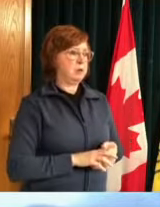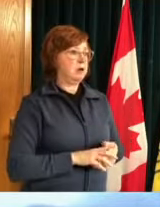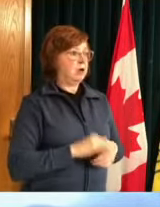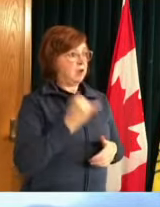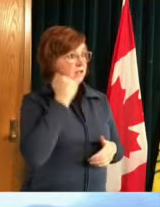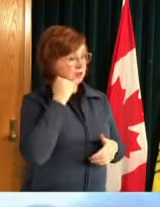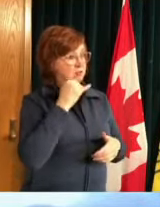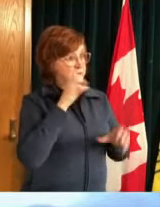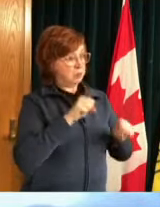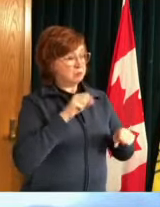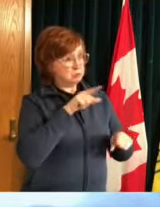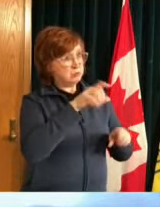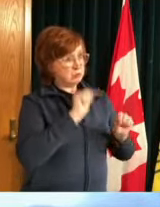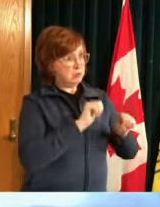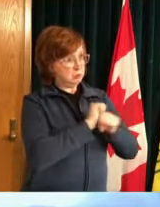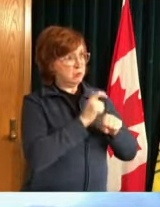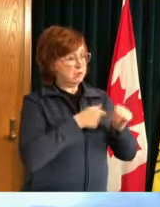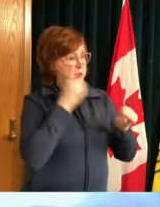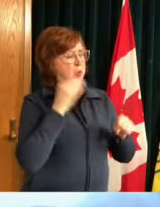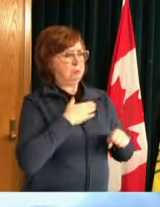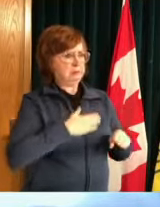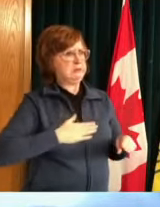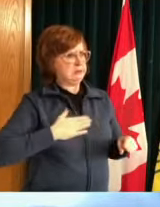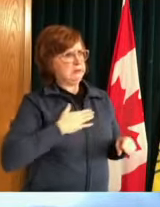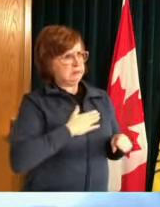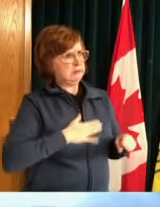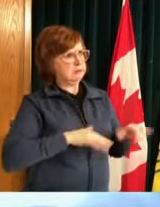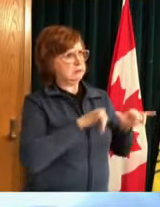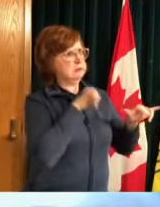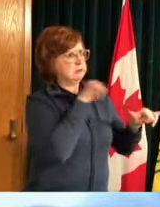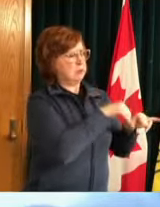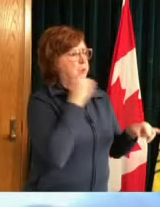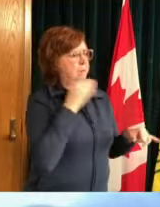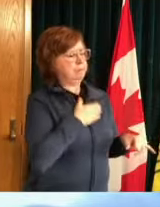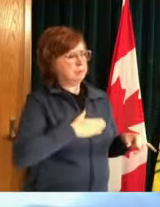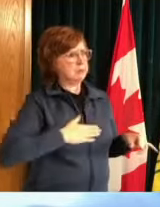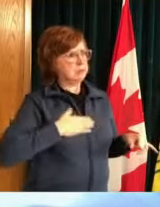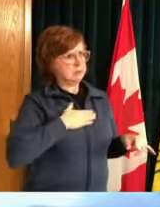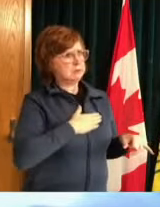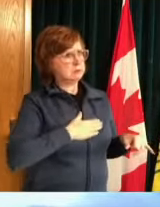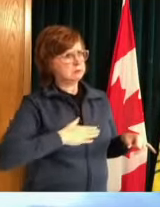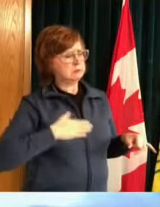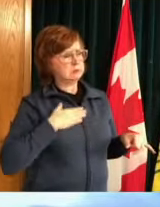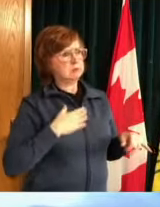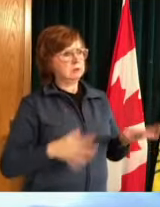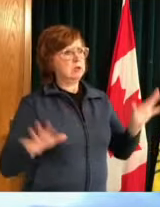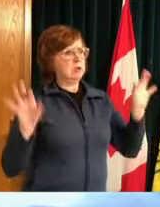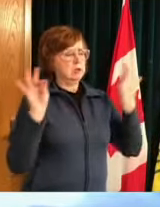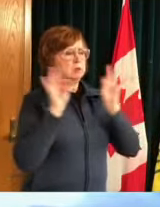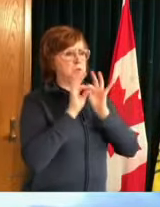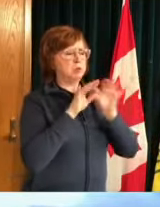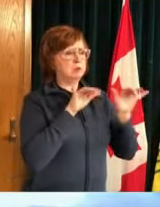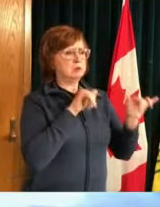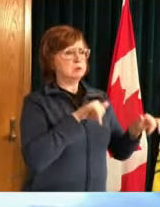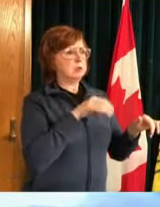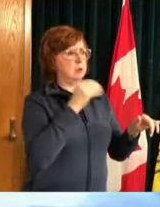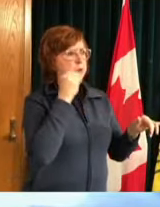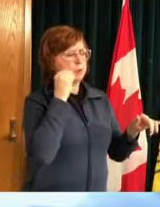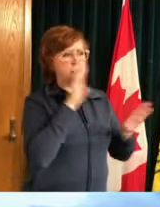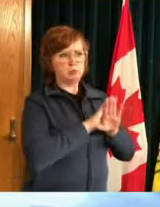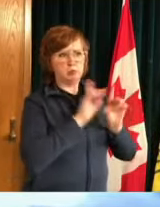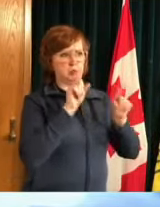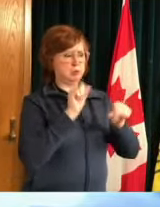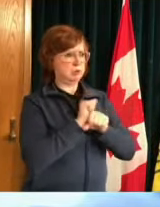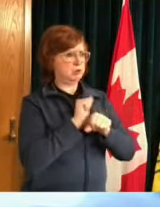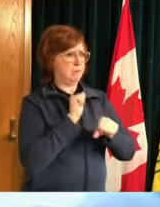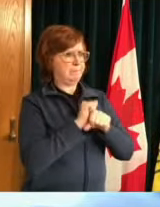i think you should be at home and i think that's a critical thing for um in all workplaces for us to model so that